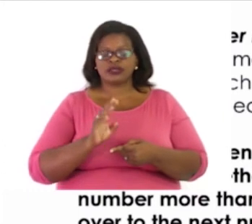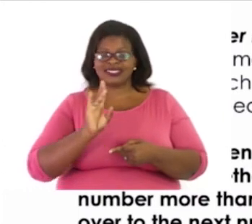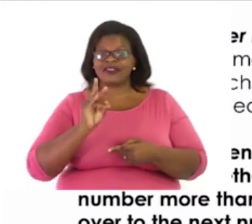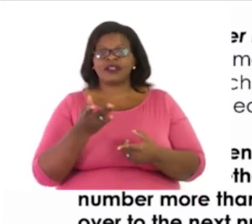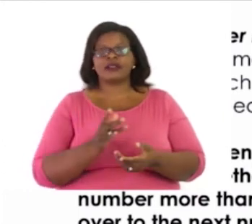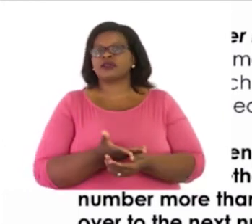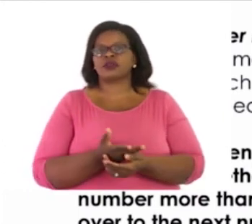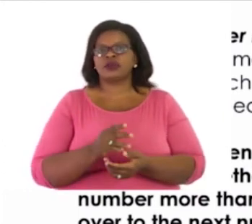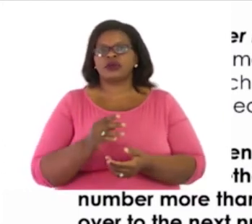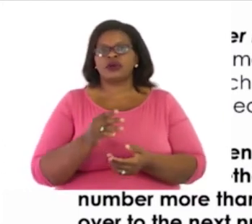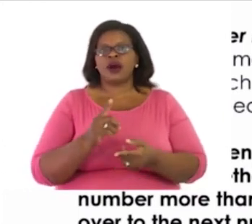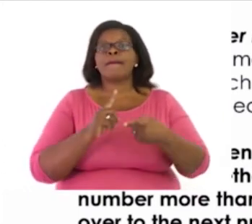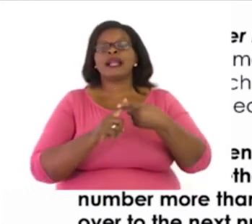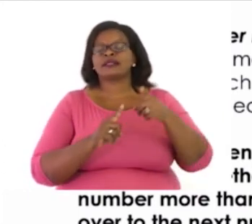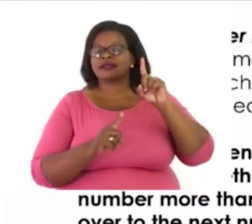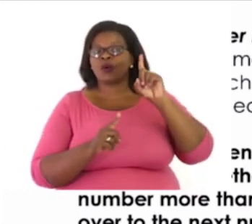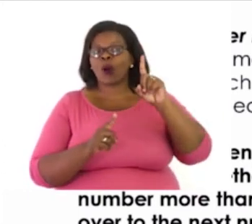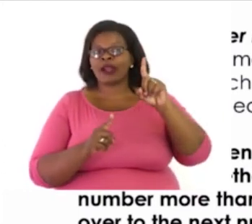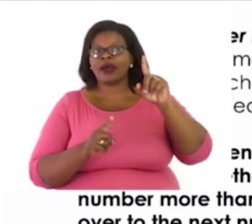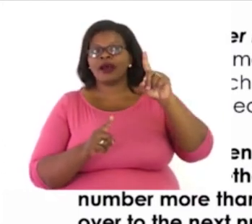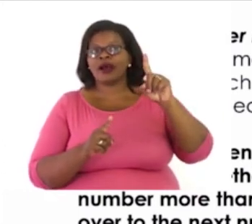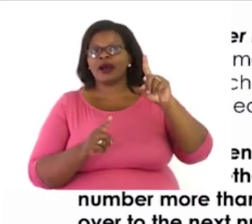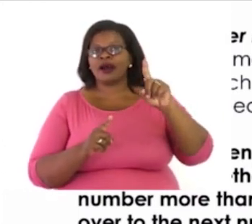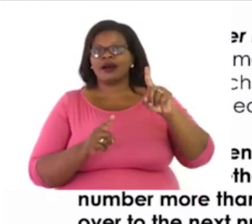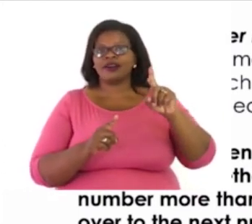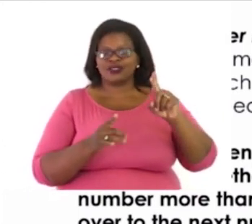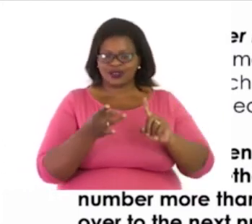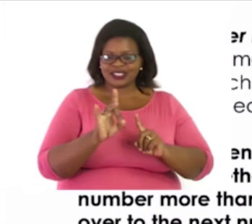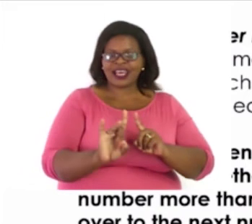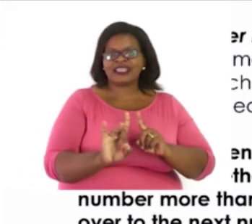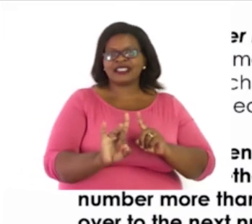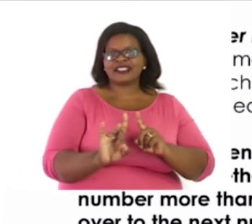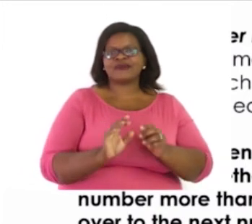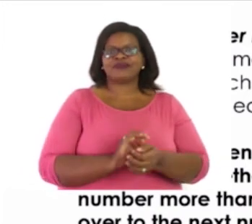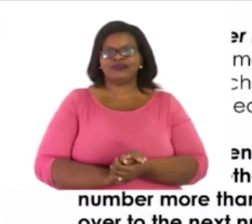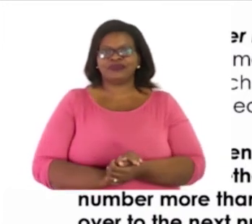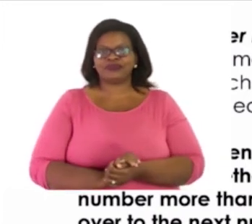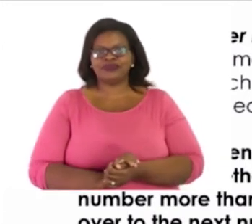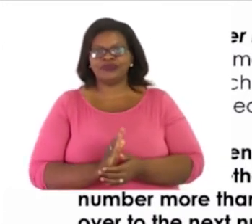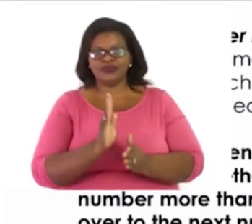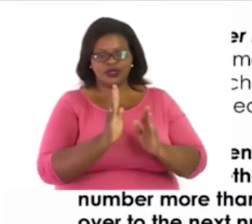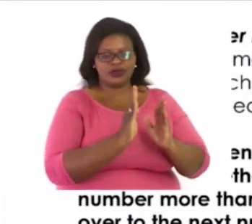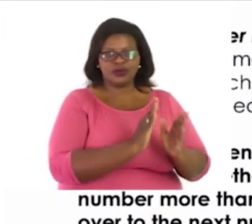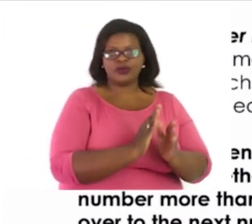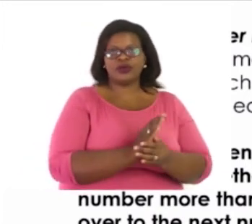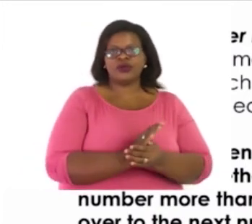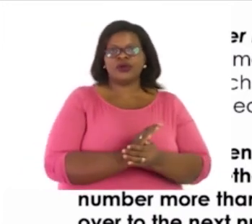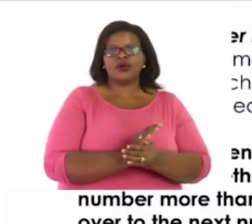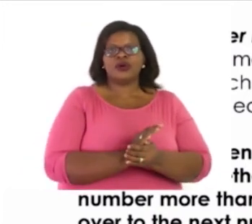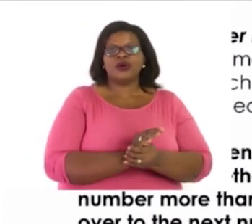Plus the one that we needed to carry over. And that is equal to eight. Now, we add the hundreds.